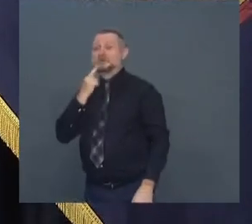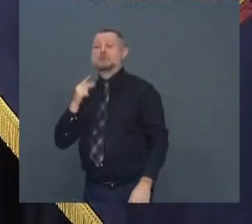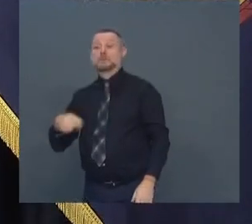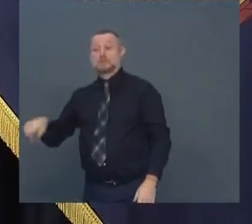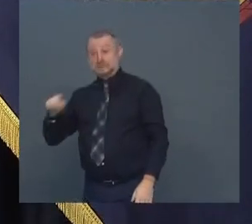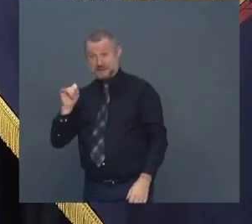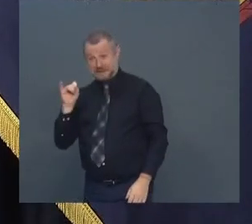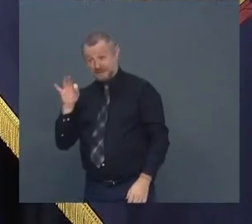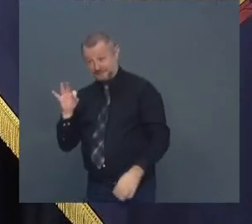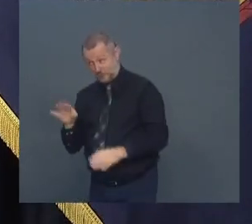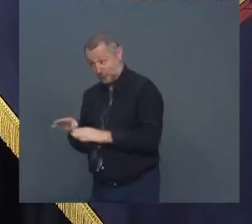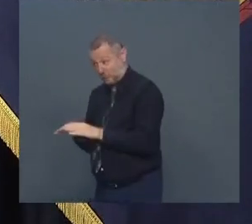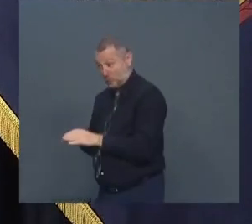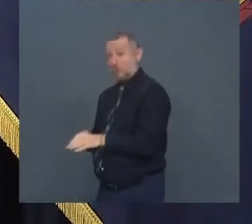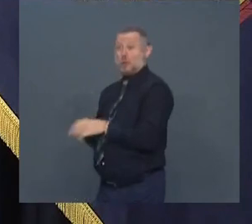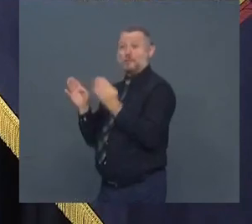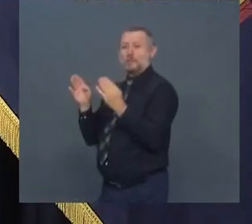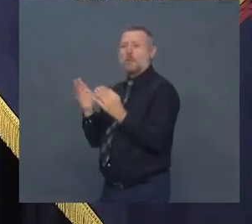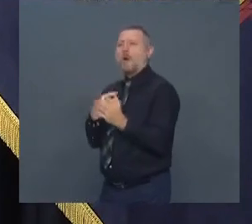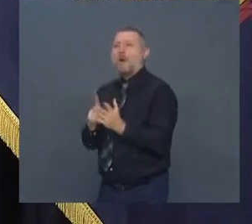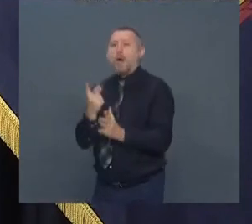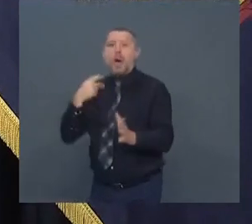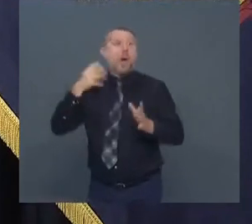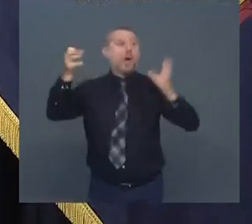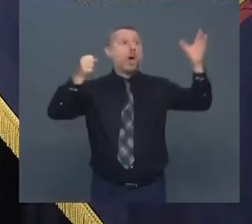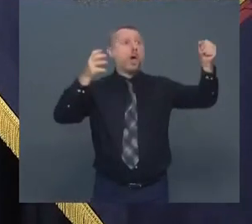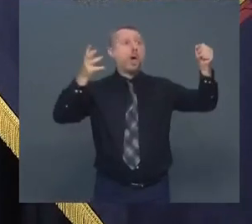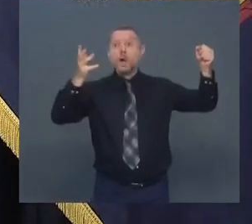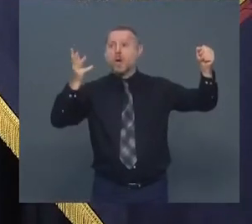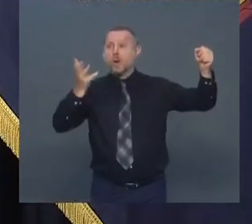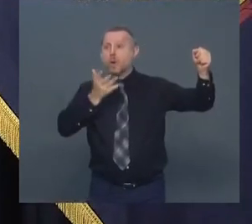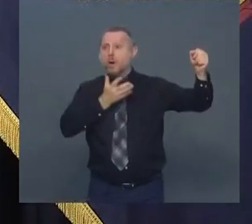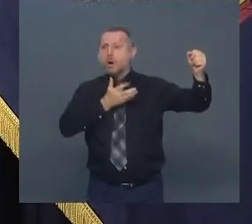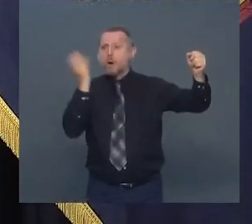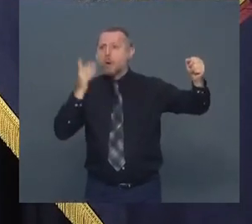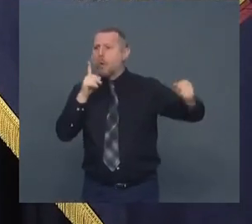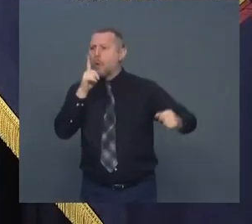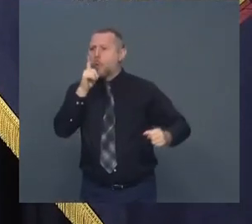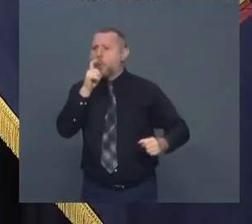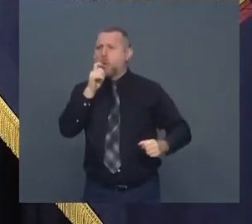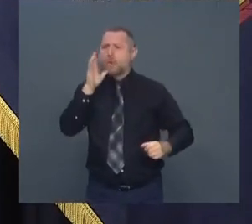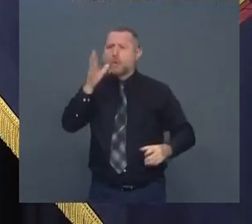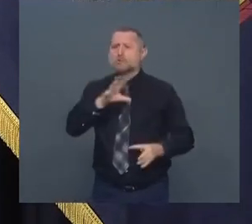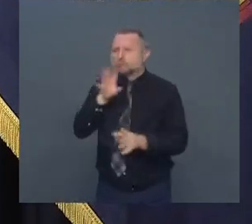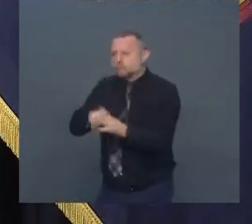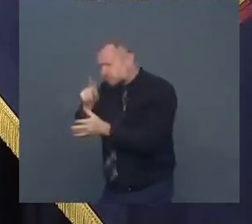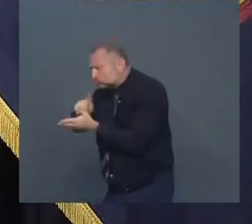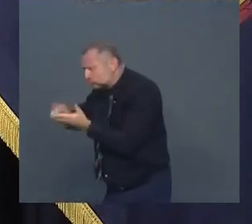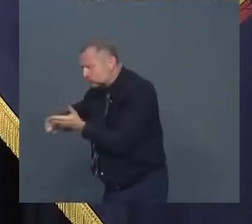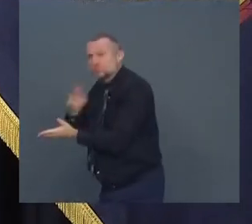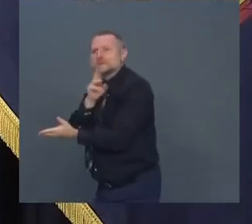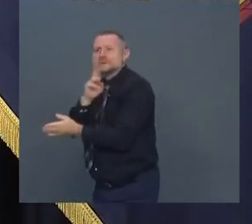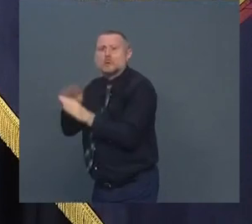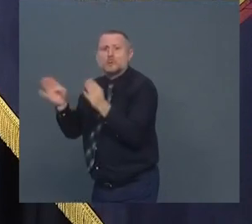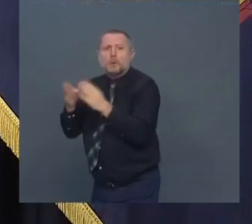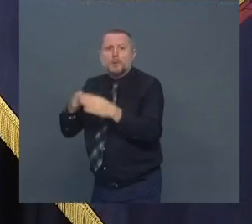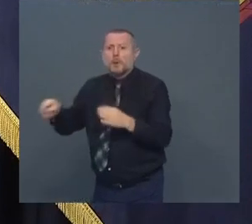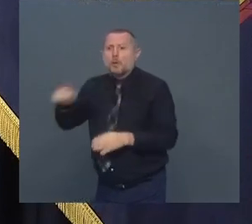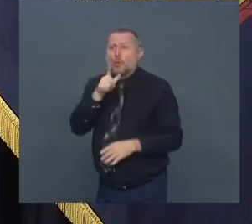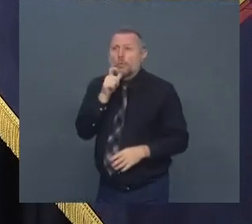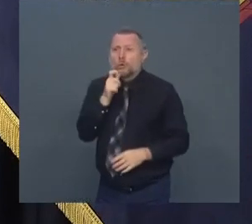of bars okay who is going to do the enforcement New York City